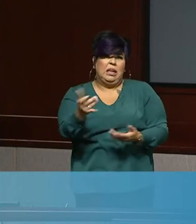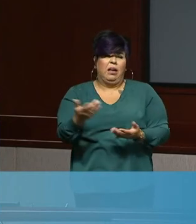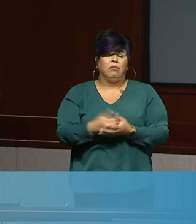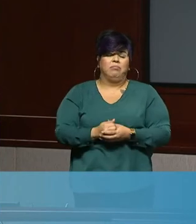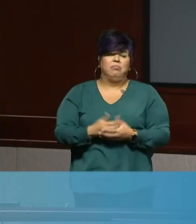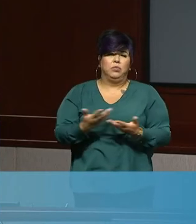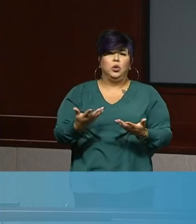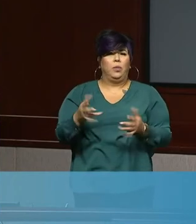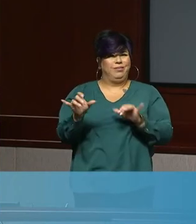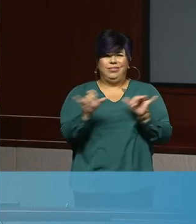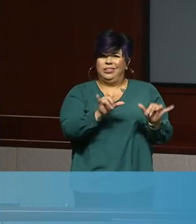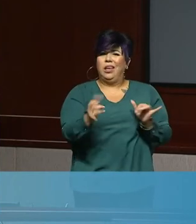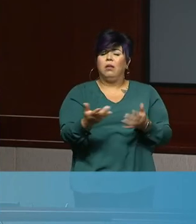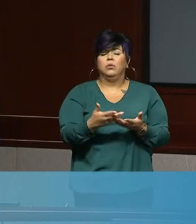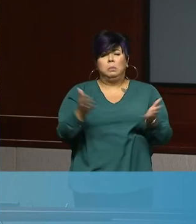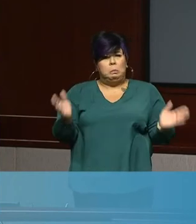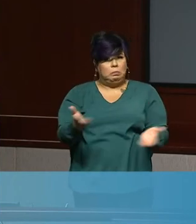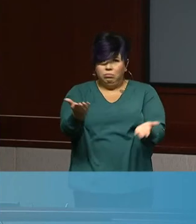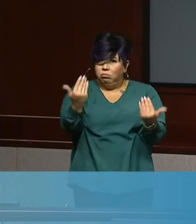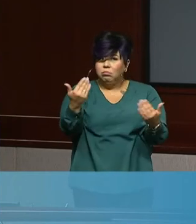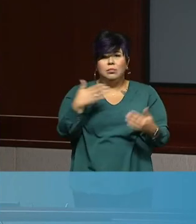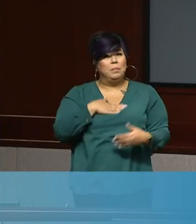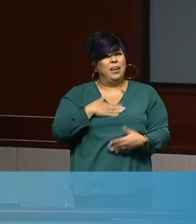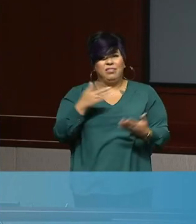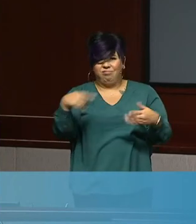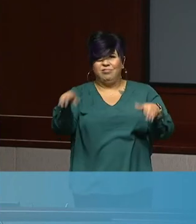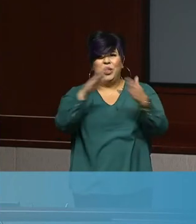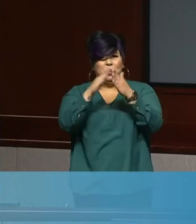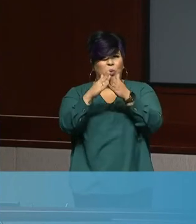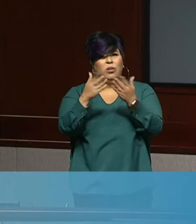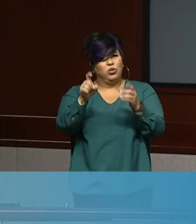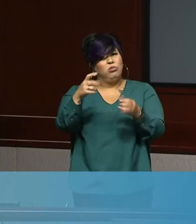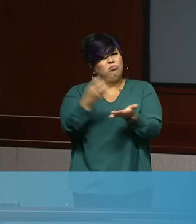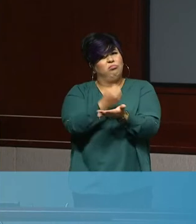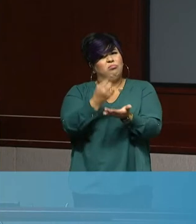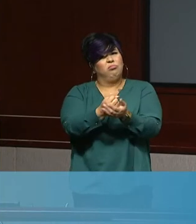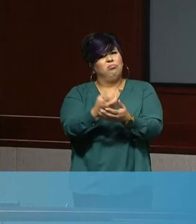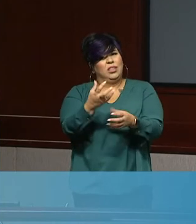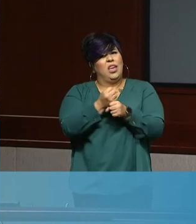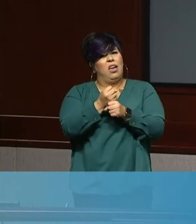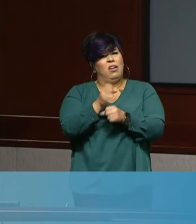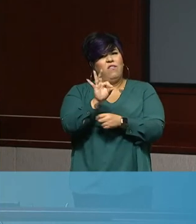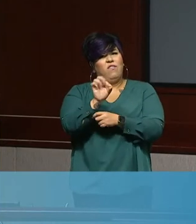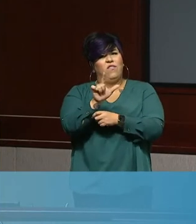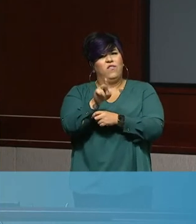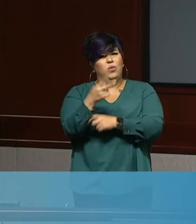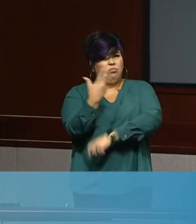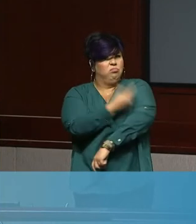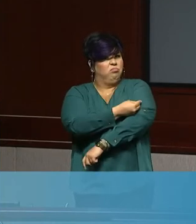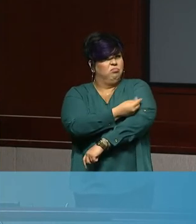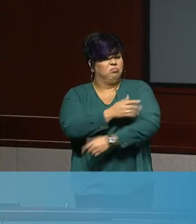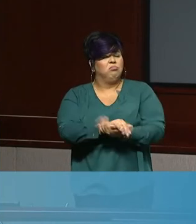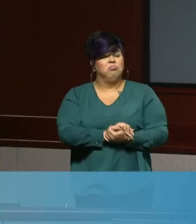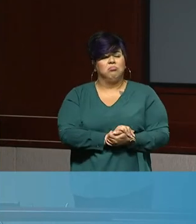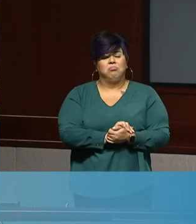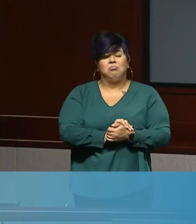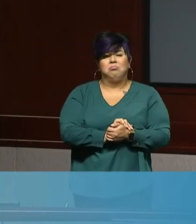So we continue to encourage people to get their flu shot as we do every year and that we will be prepared, um, to, uh,